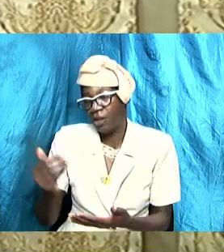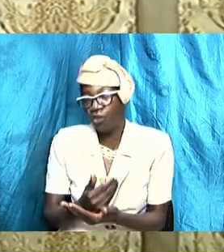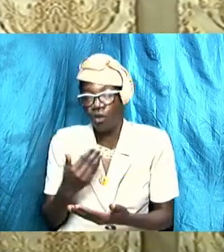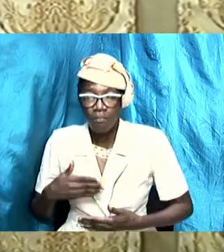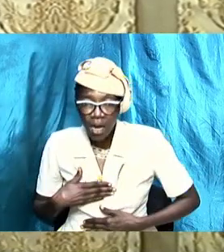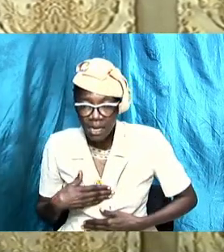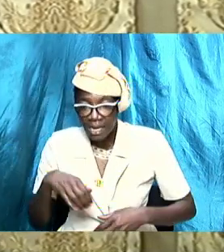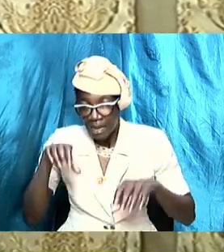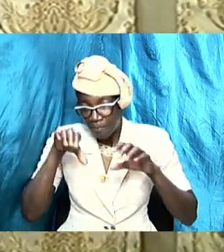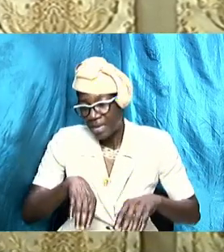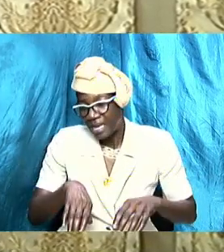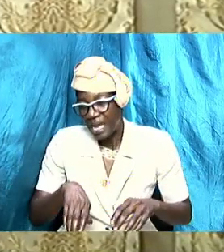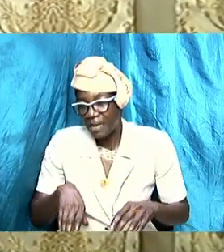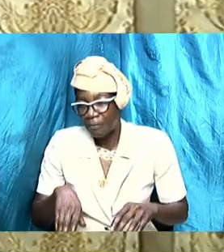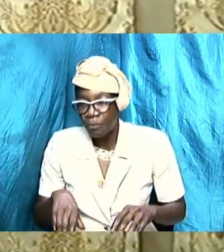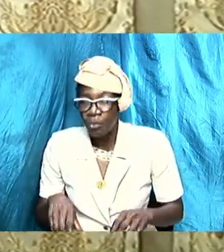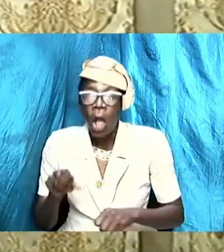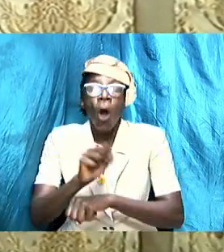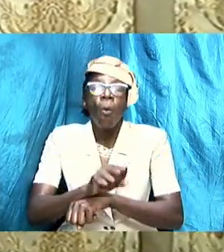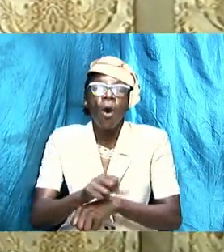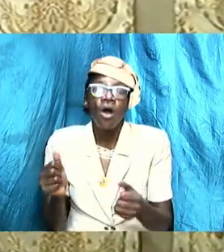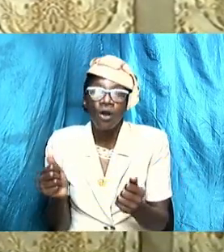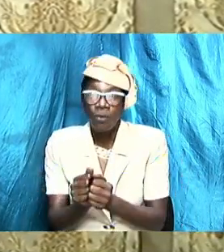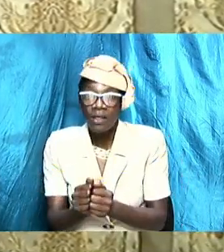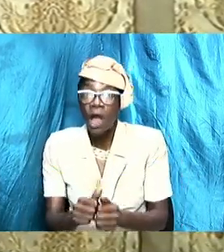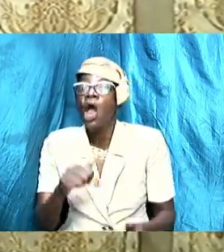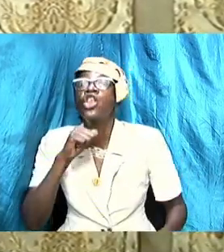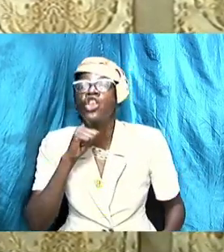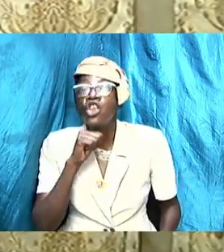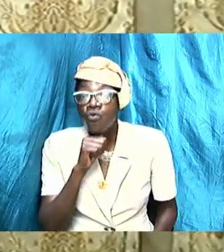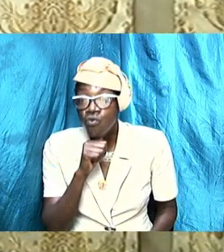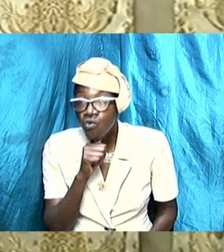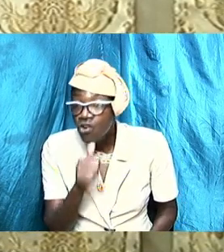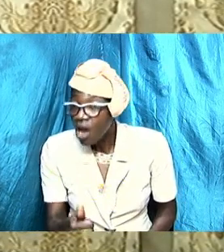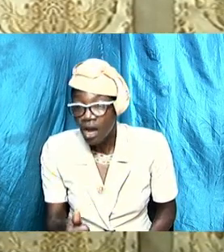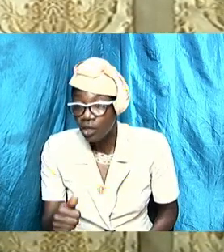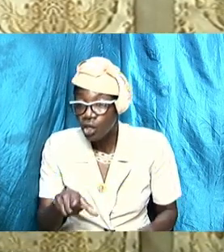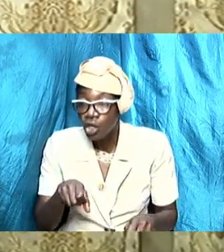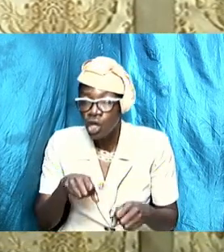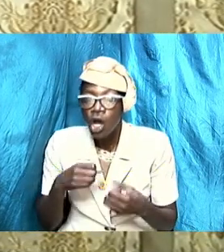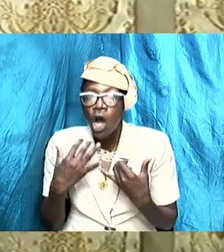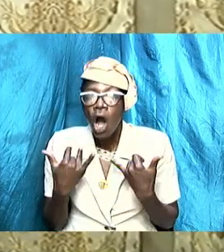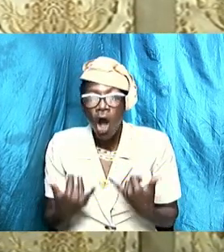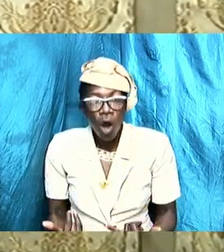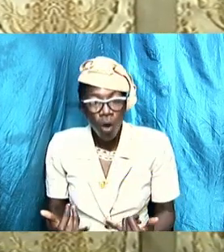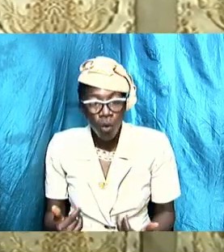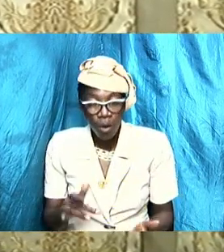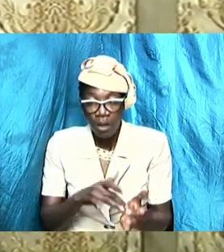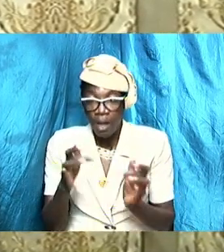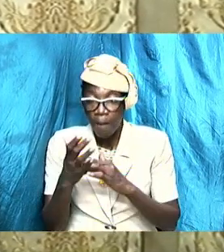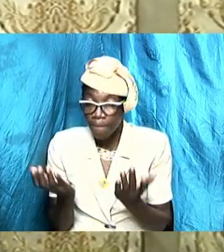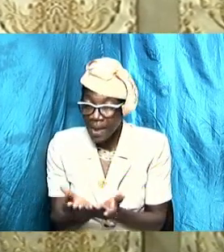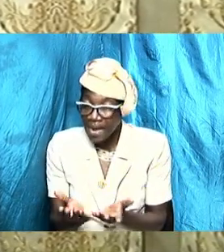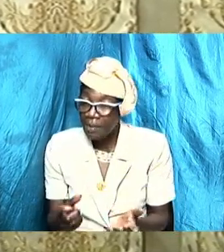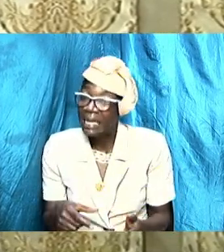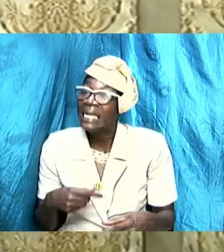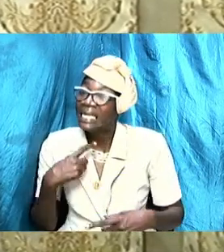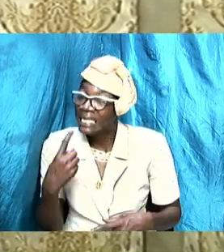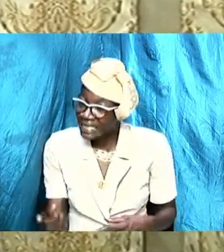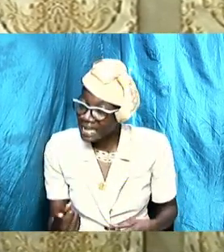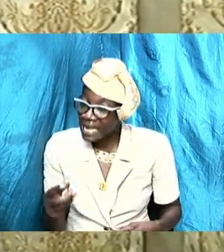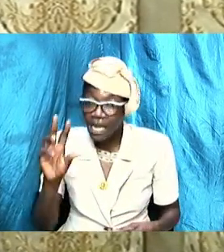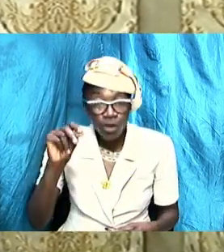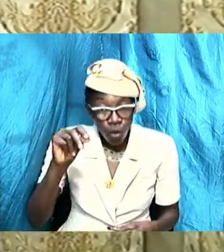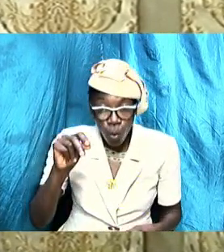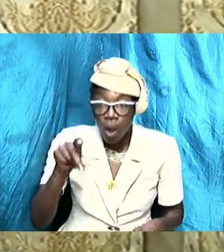what the Bible described marriage to be that is not how the Bible described relationship that is how the